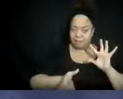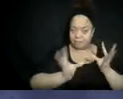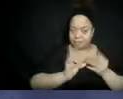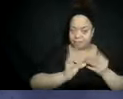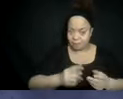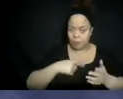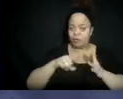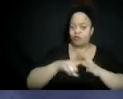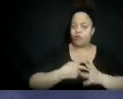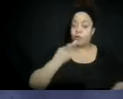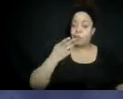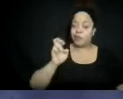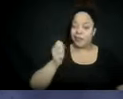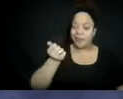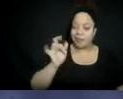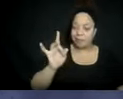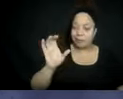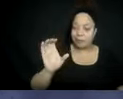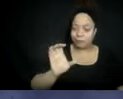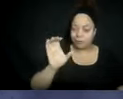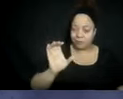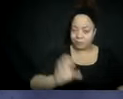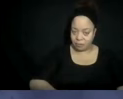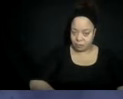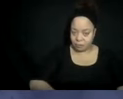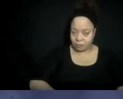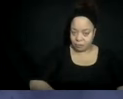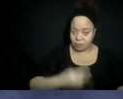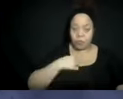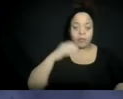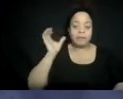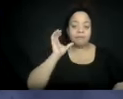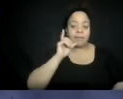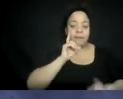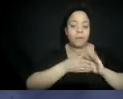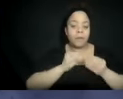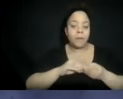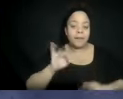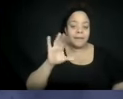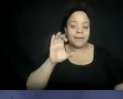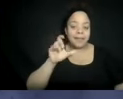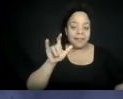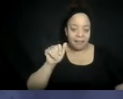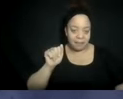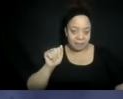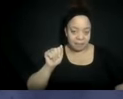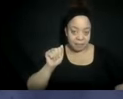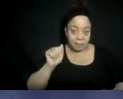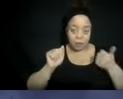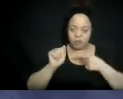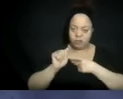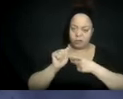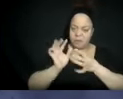for the concept of criminalized survival. Next slide. Um, you're seeing, you know, a lot of other